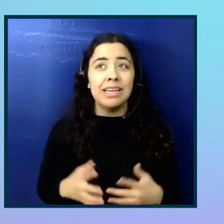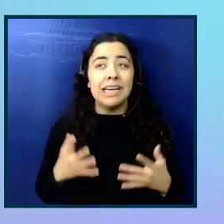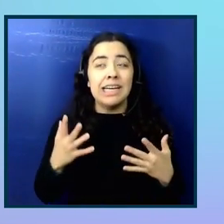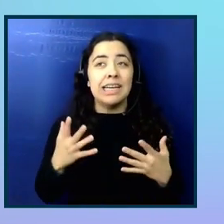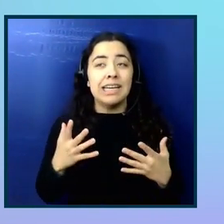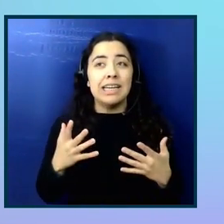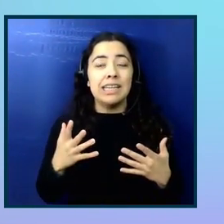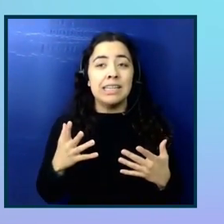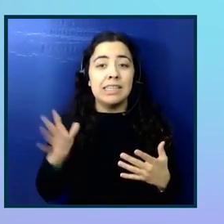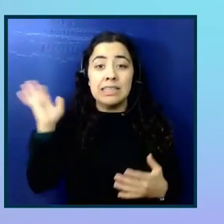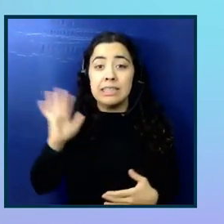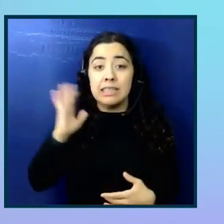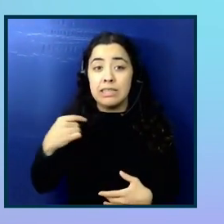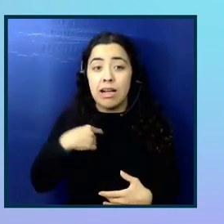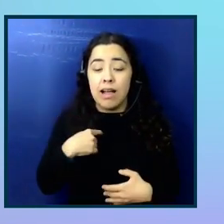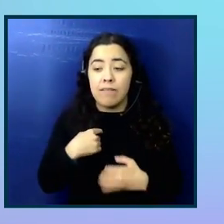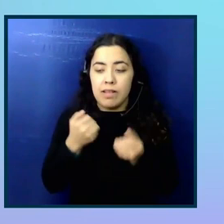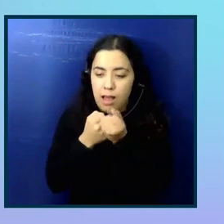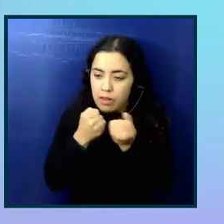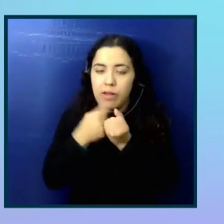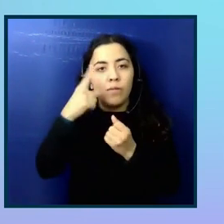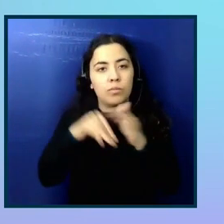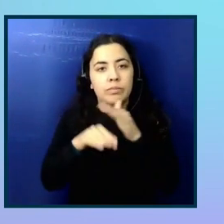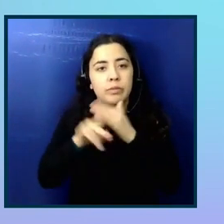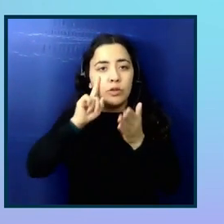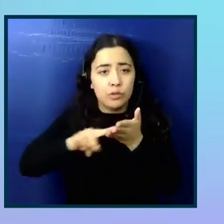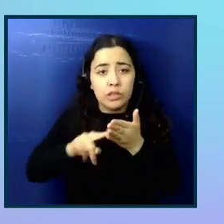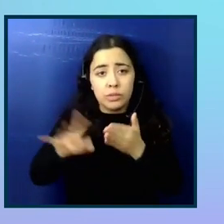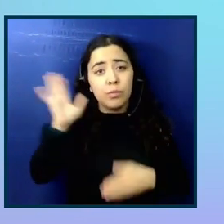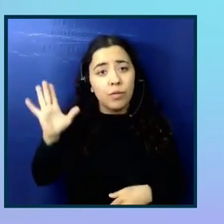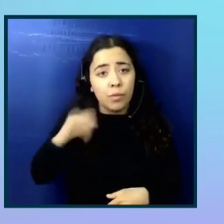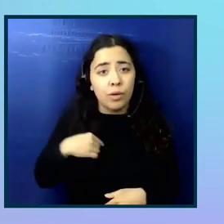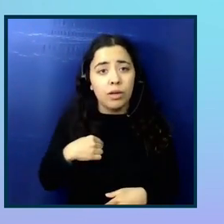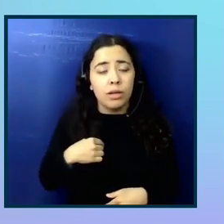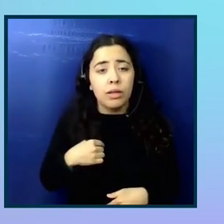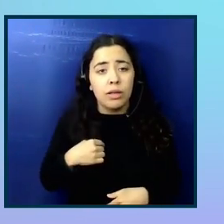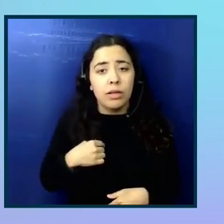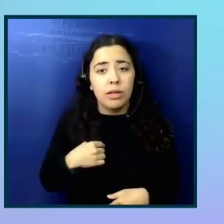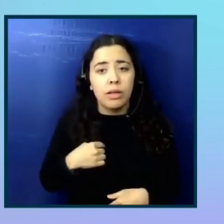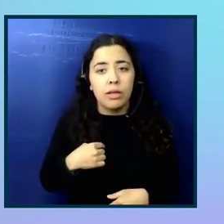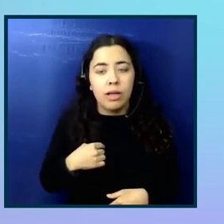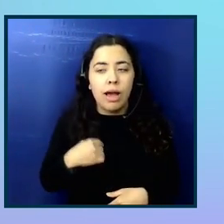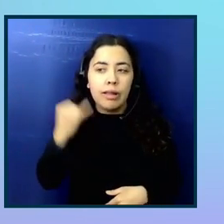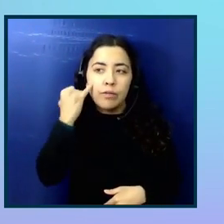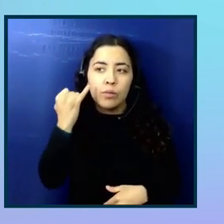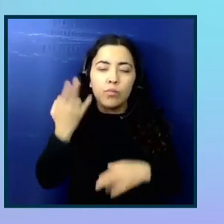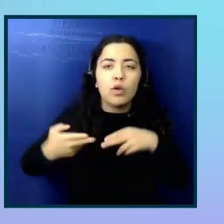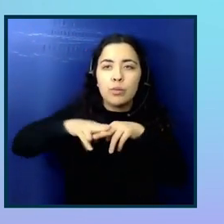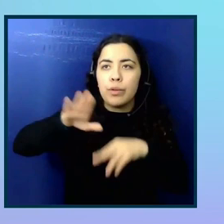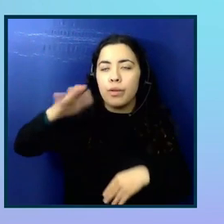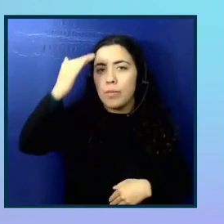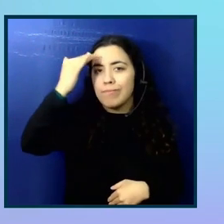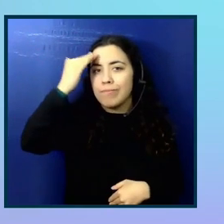I've had to advocate for accessibility research before. I'd say just building that awareness of